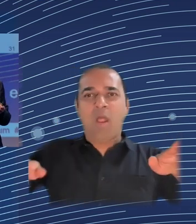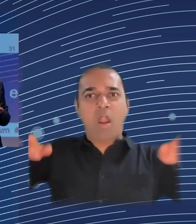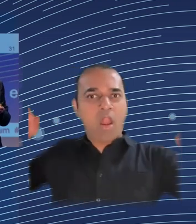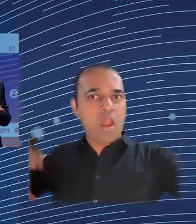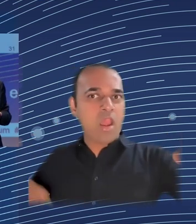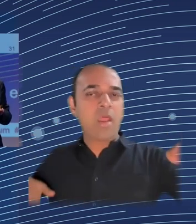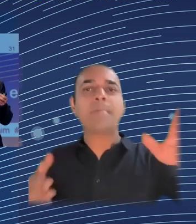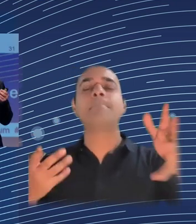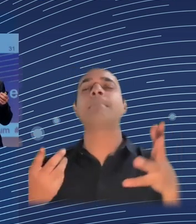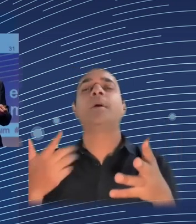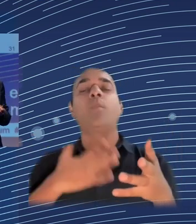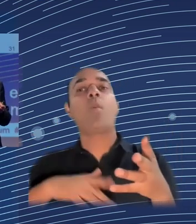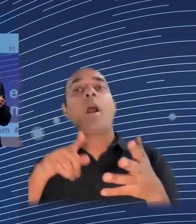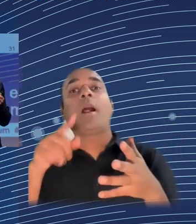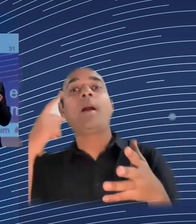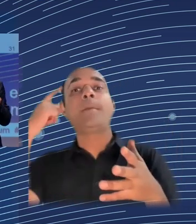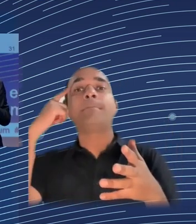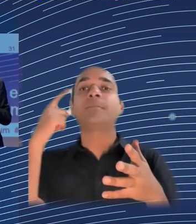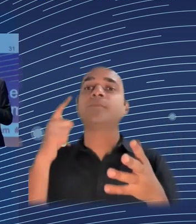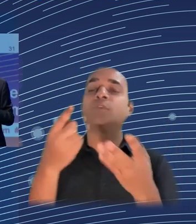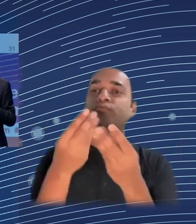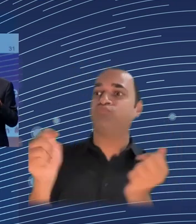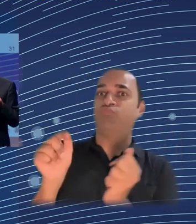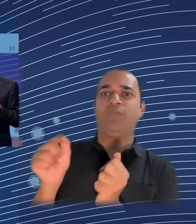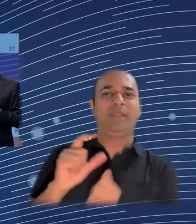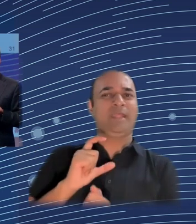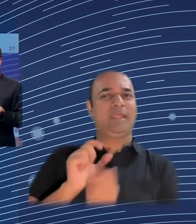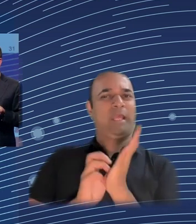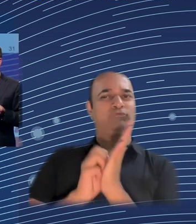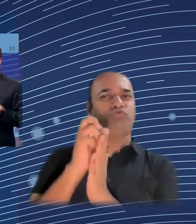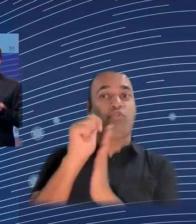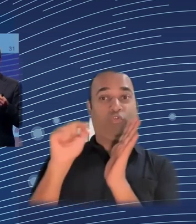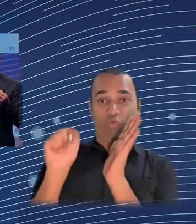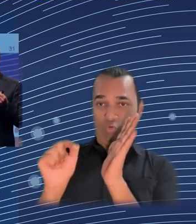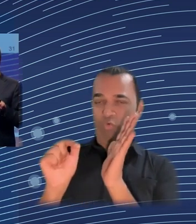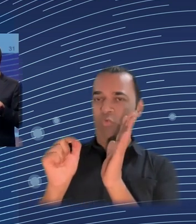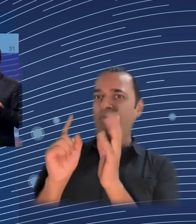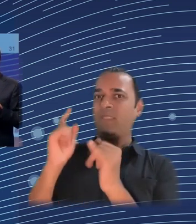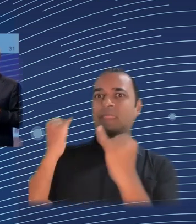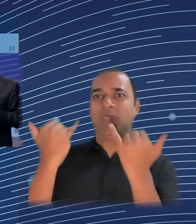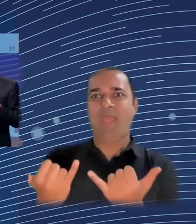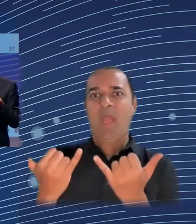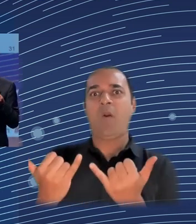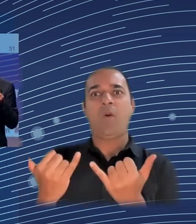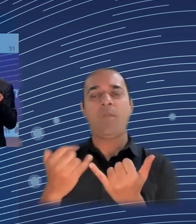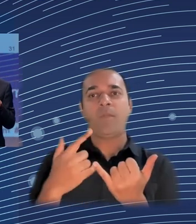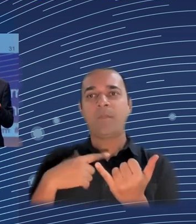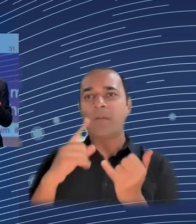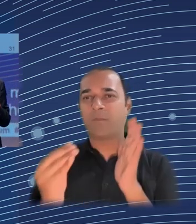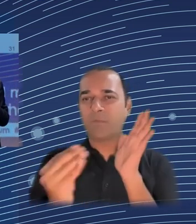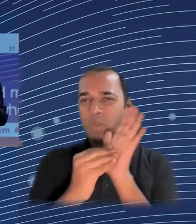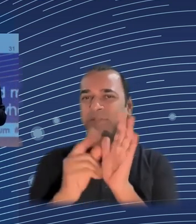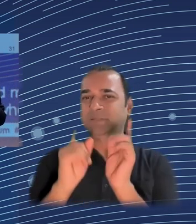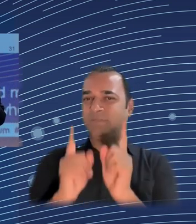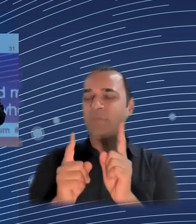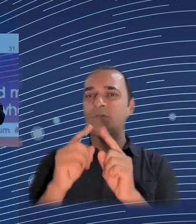making sure that citizens in Europe, wherever they live, have the same opportunities, can fulfill their